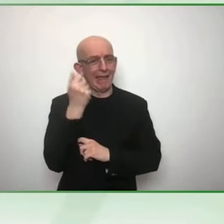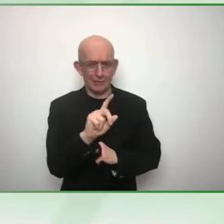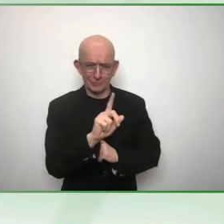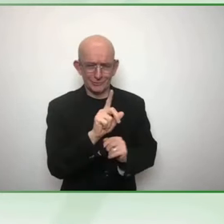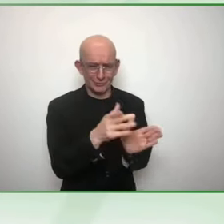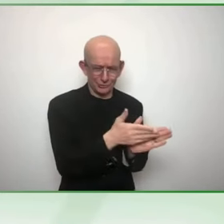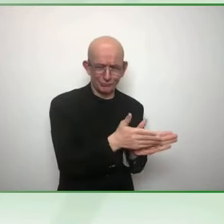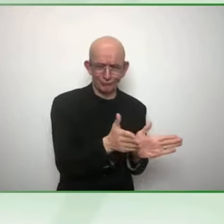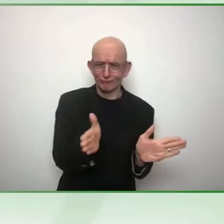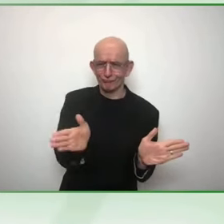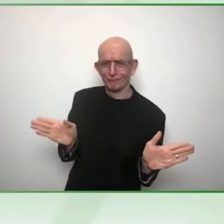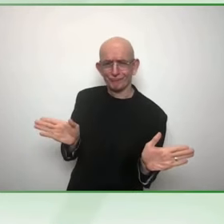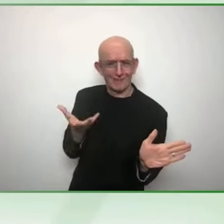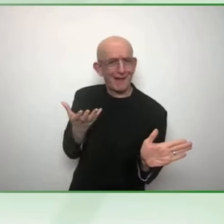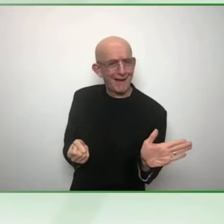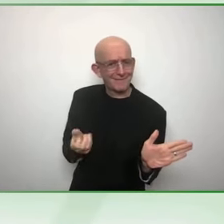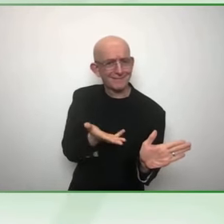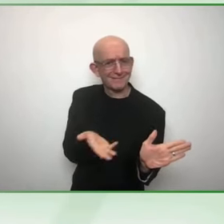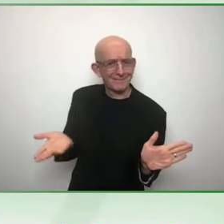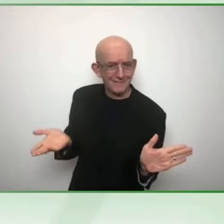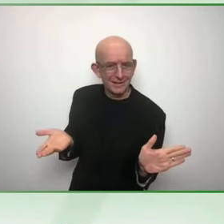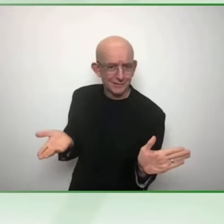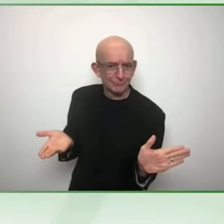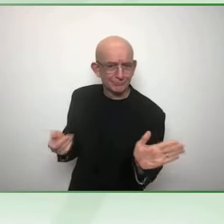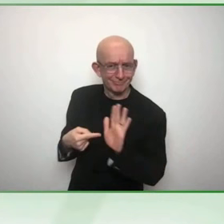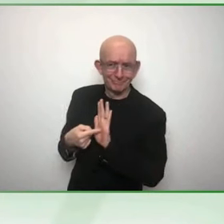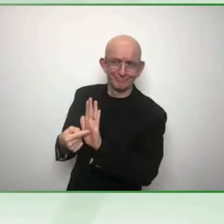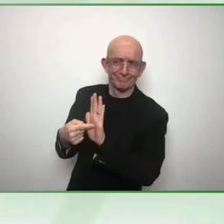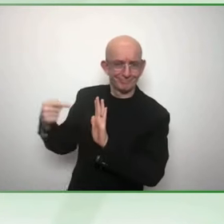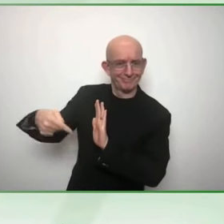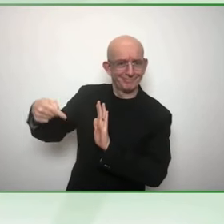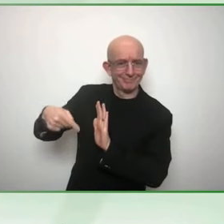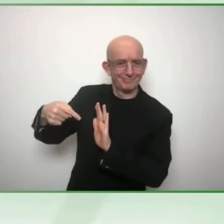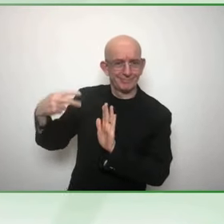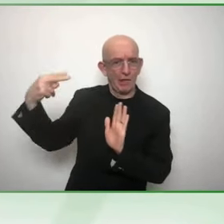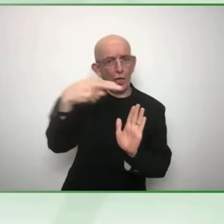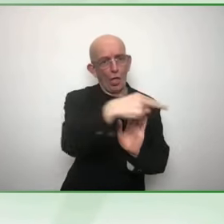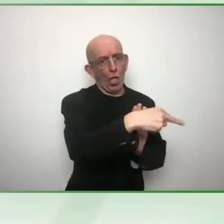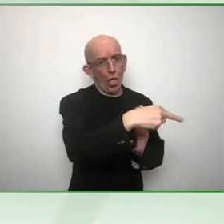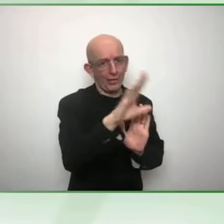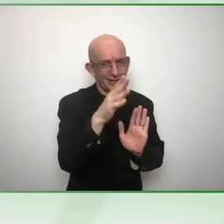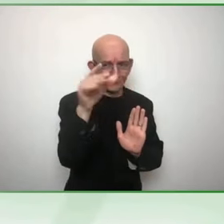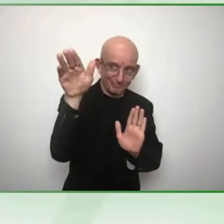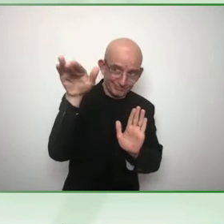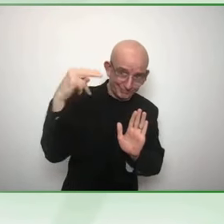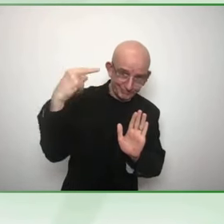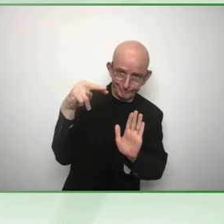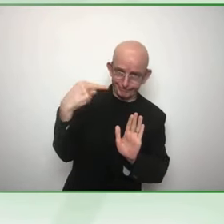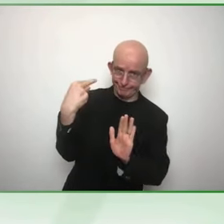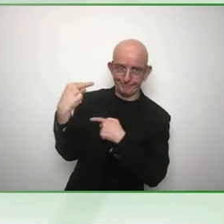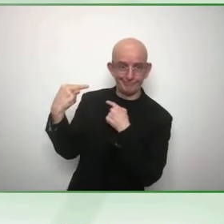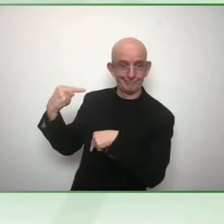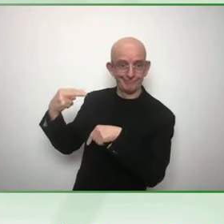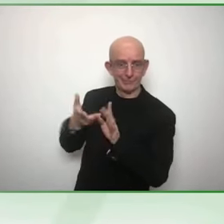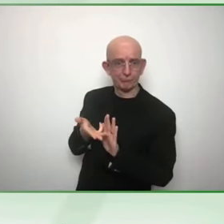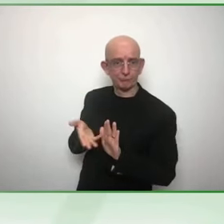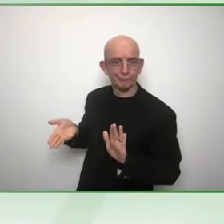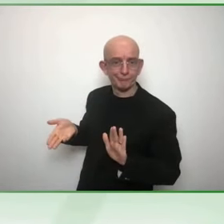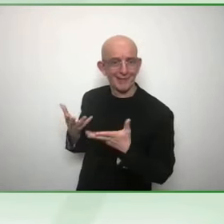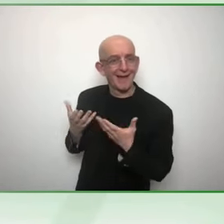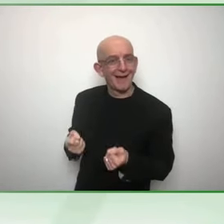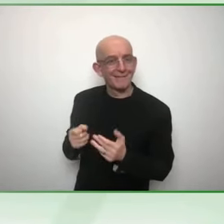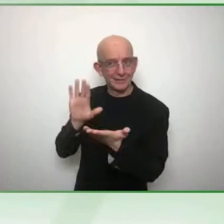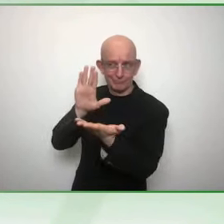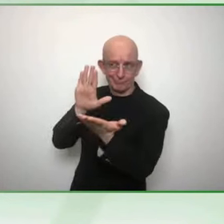do more disability statistics. In addition, this is my last point, and then I will, you know, enjoy questions and answers.